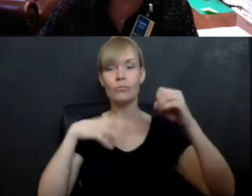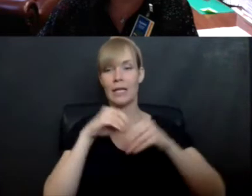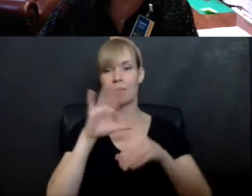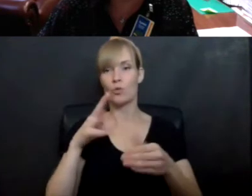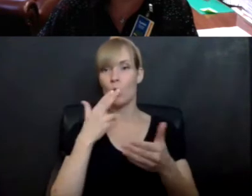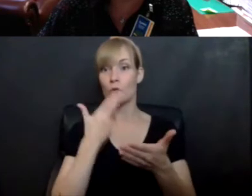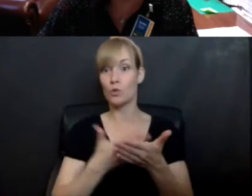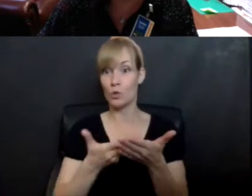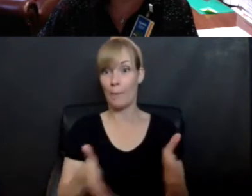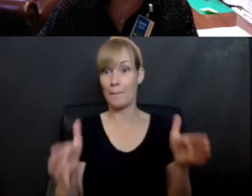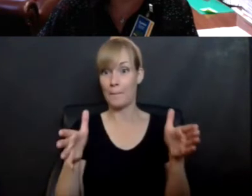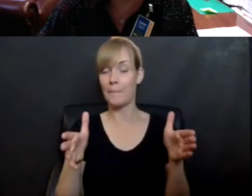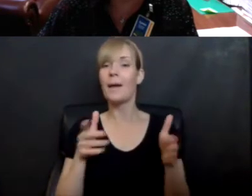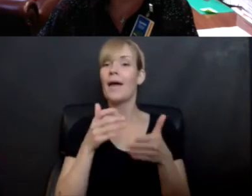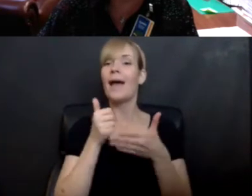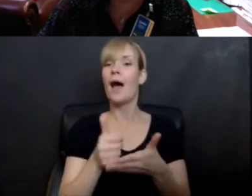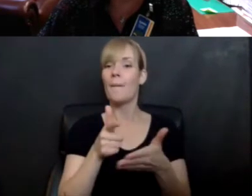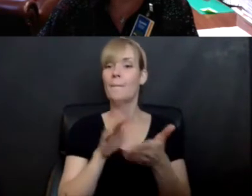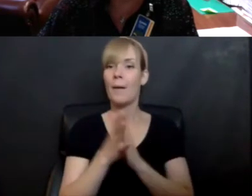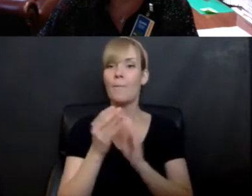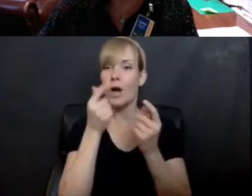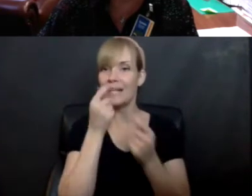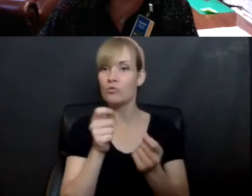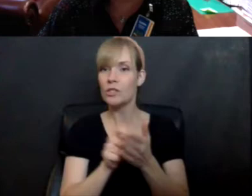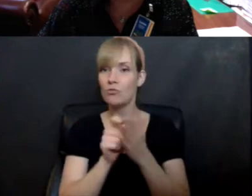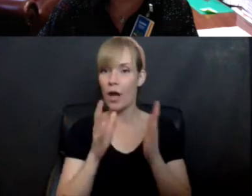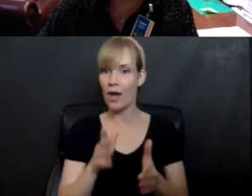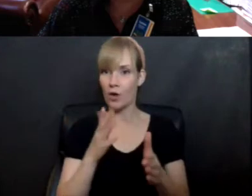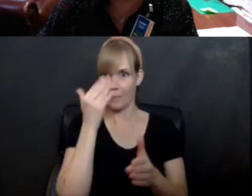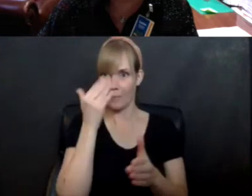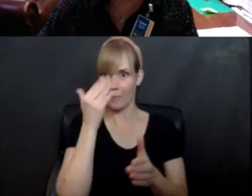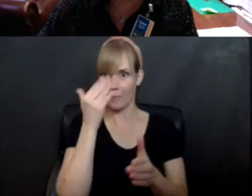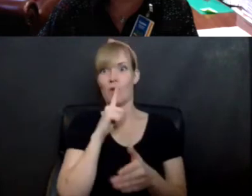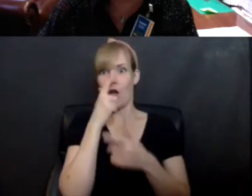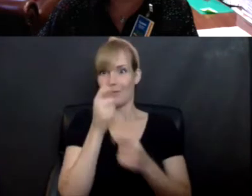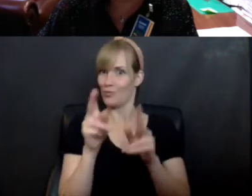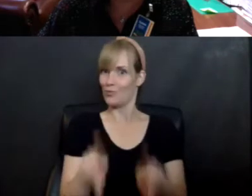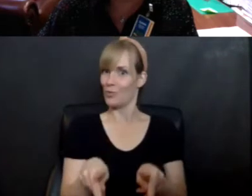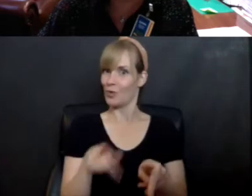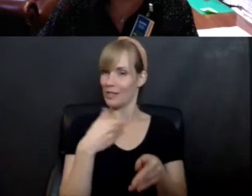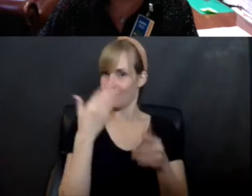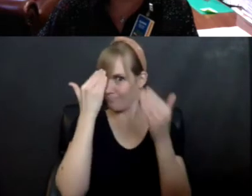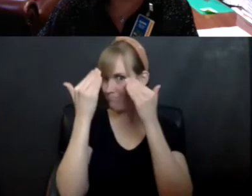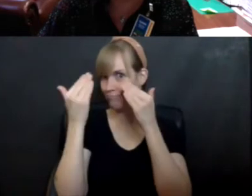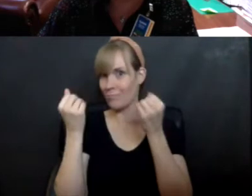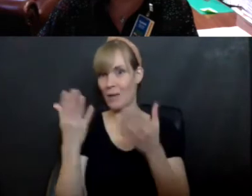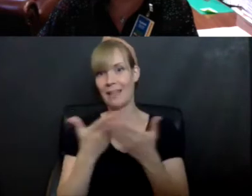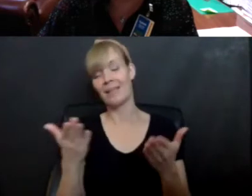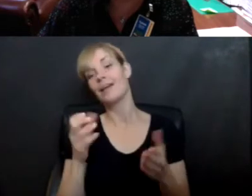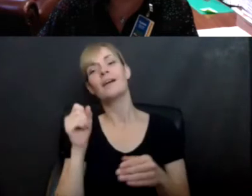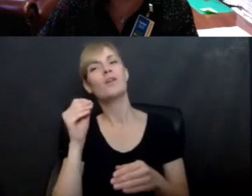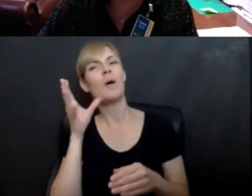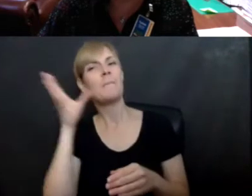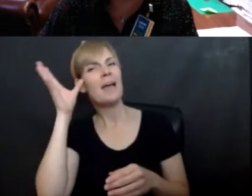more interesting writer because you have interesting things to write about. So this is something that parents can help. Right? I'm thinking, what things can I give